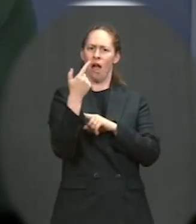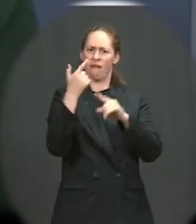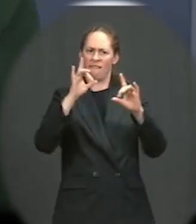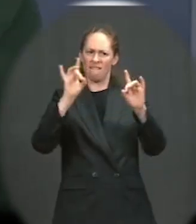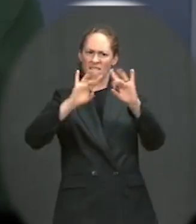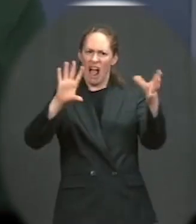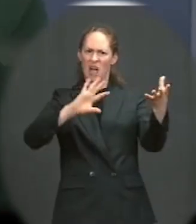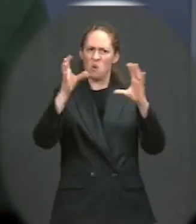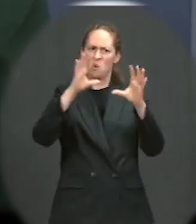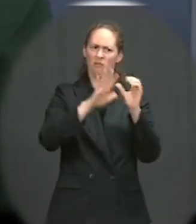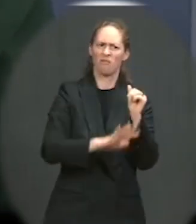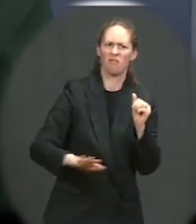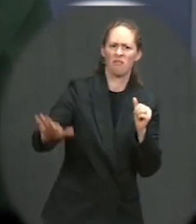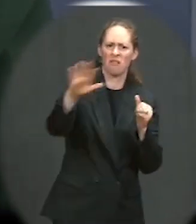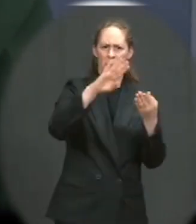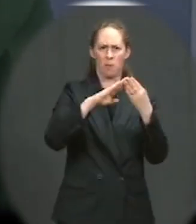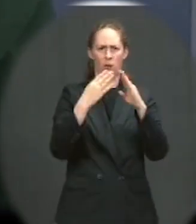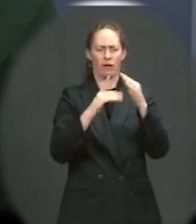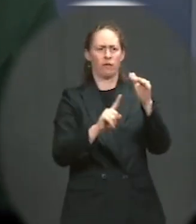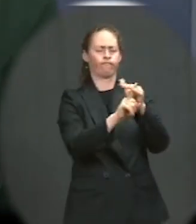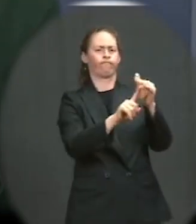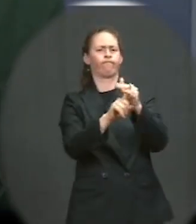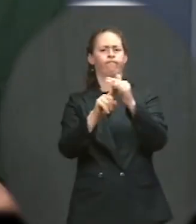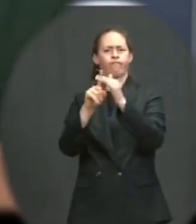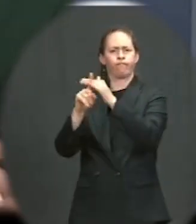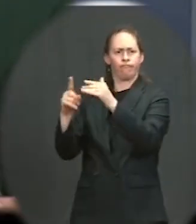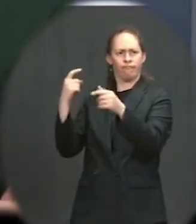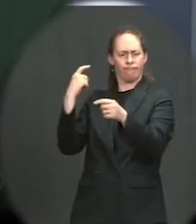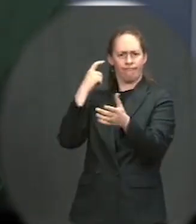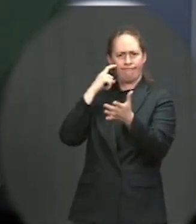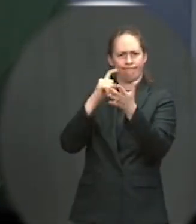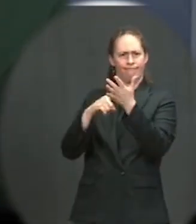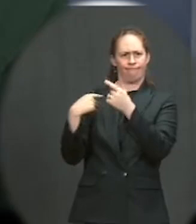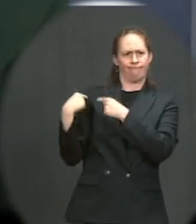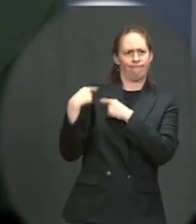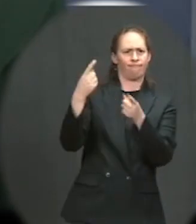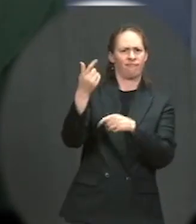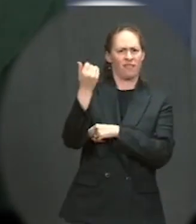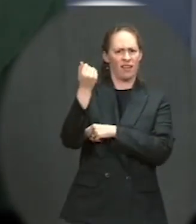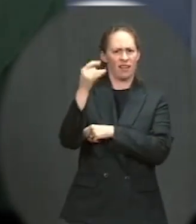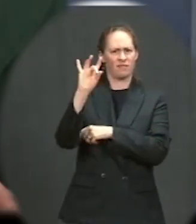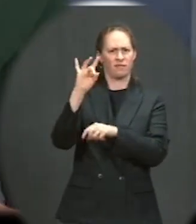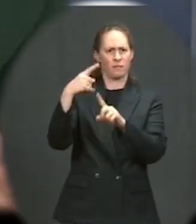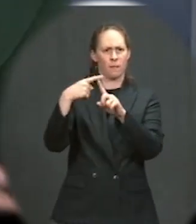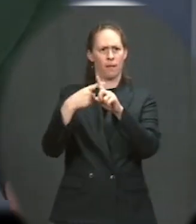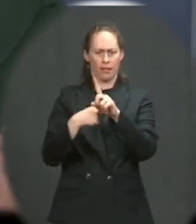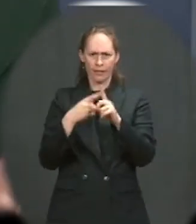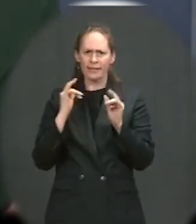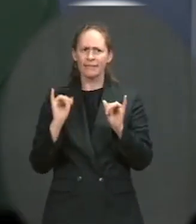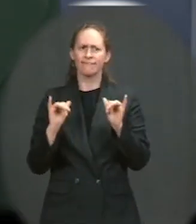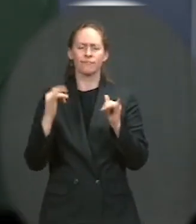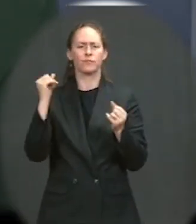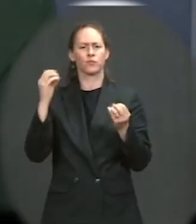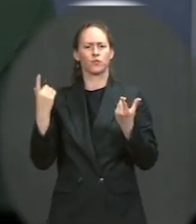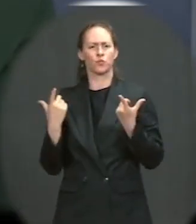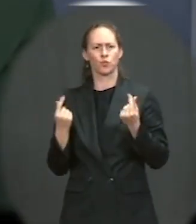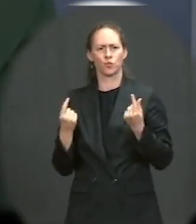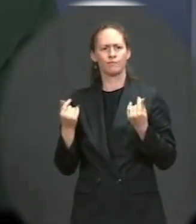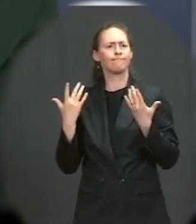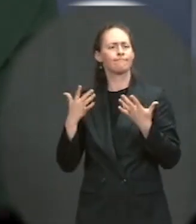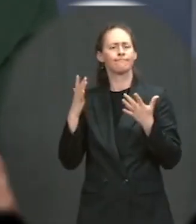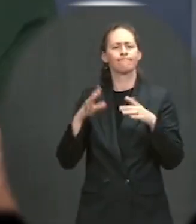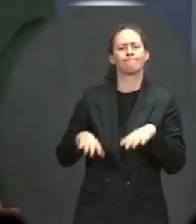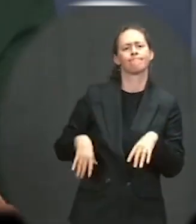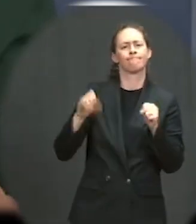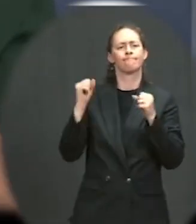months. He's obviously taken a number of steps over the past couple of months to work to address that. This is a continuation of that, in his view.